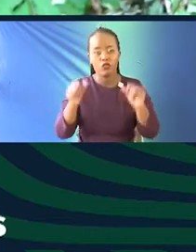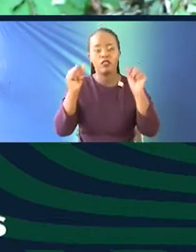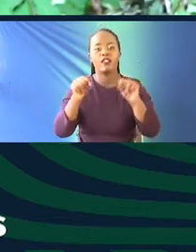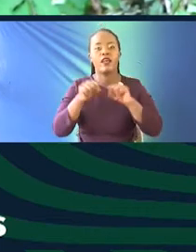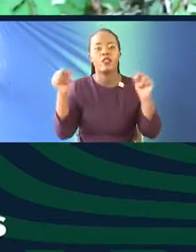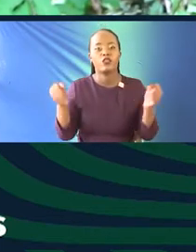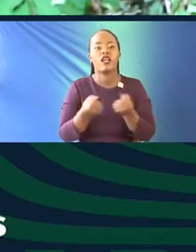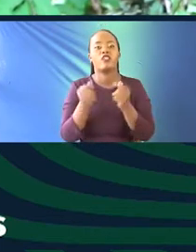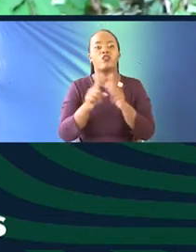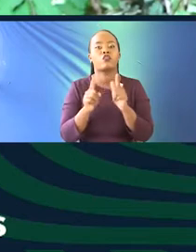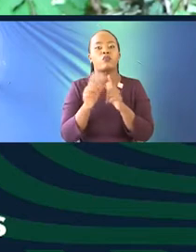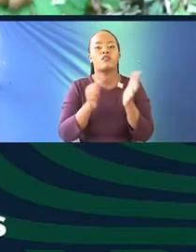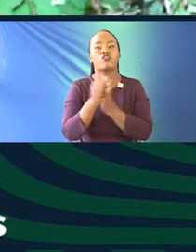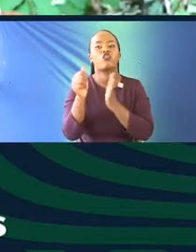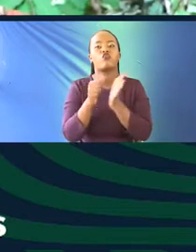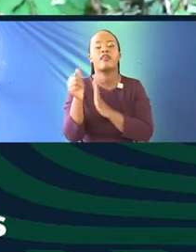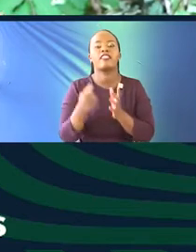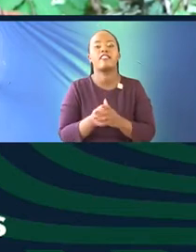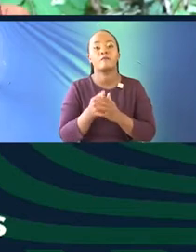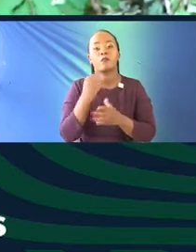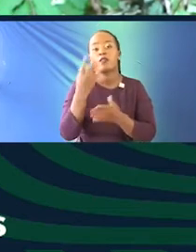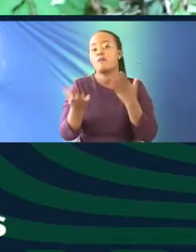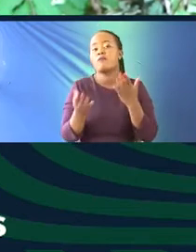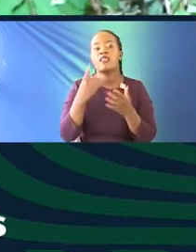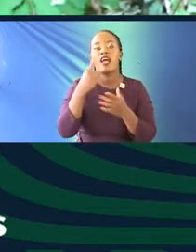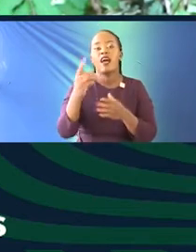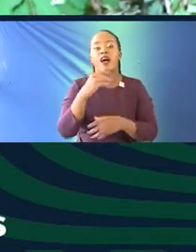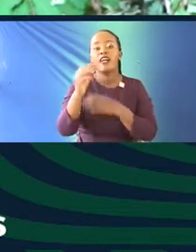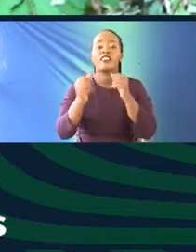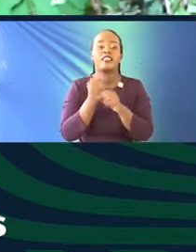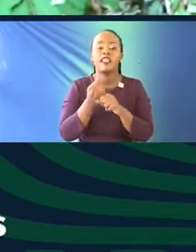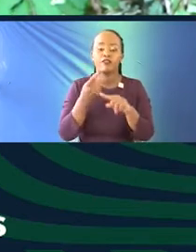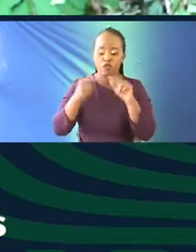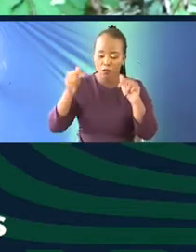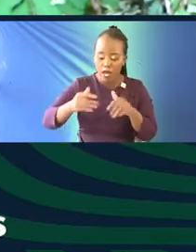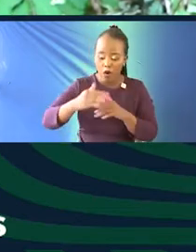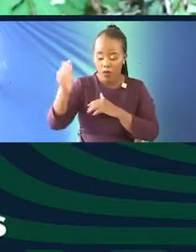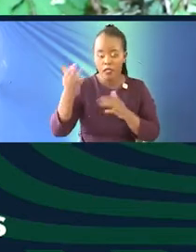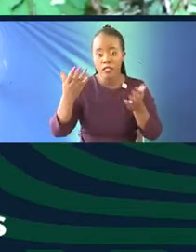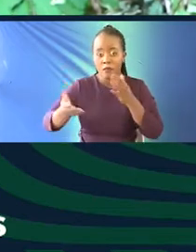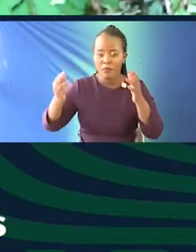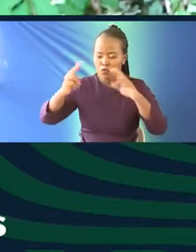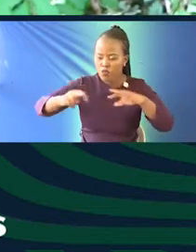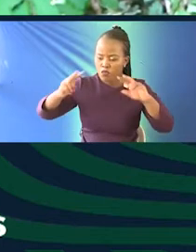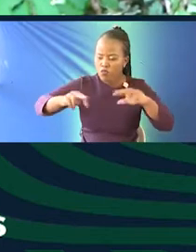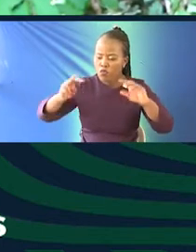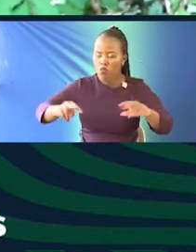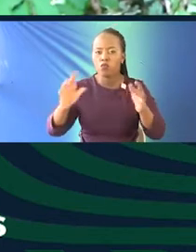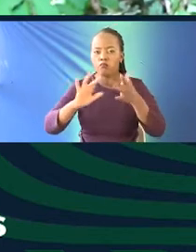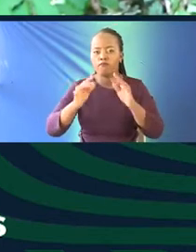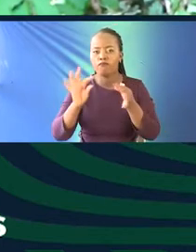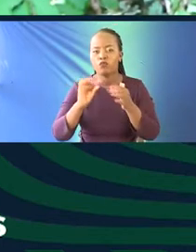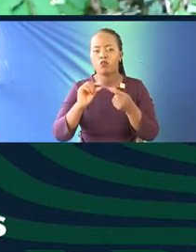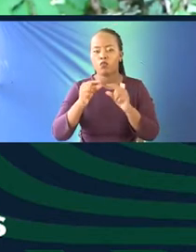modern societies and being documented. A hundred years from today, you'll be able to Google, let's say, Mwiri or Ogaka or something and you will